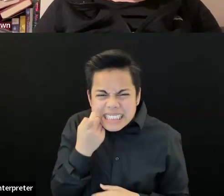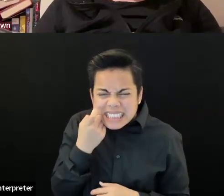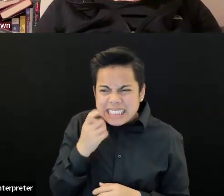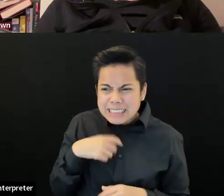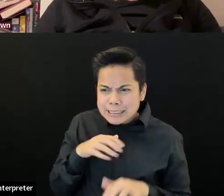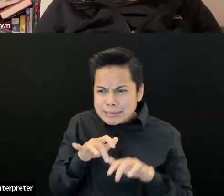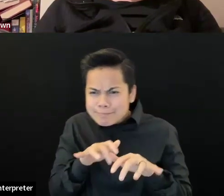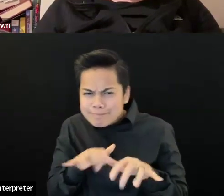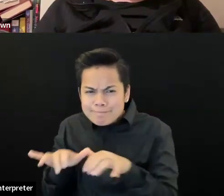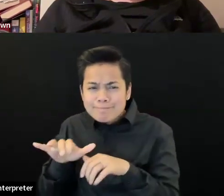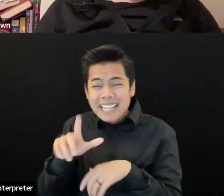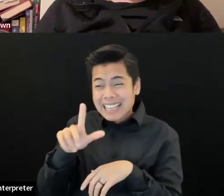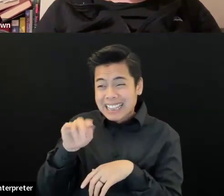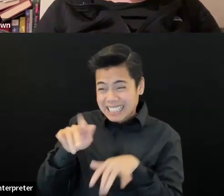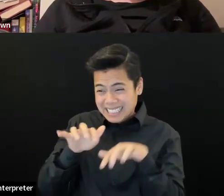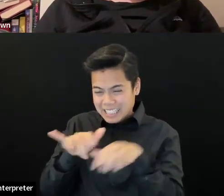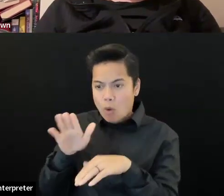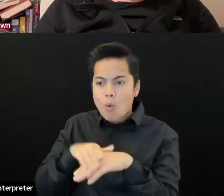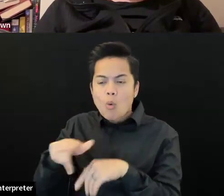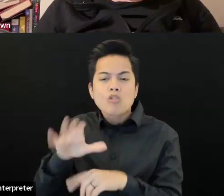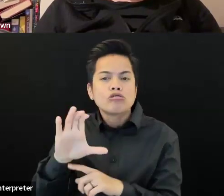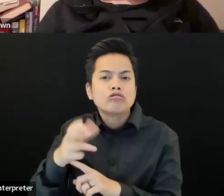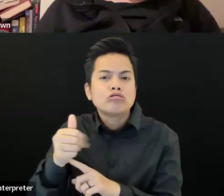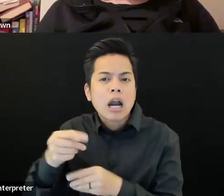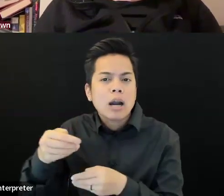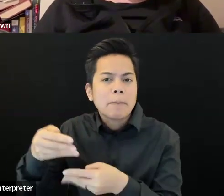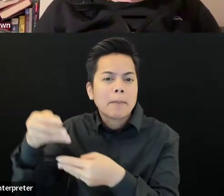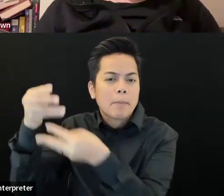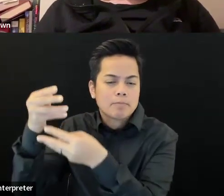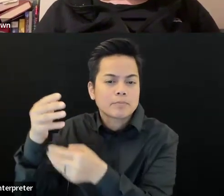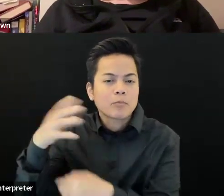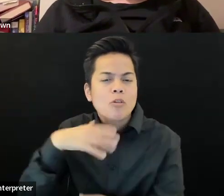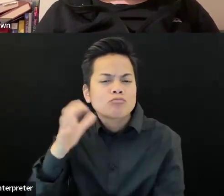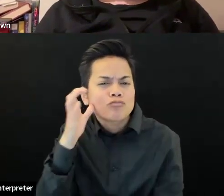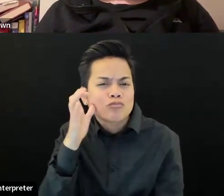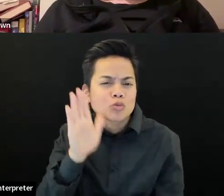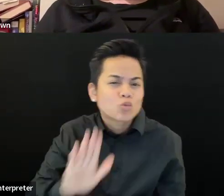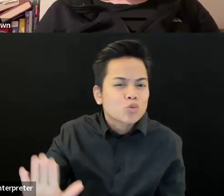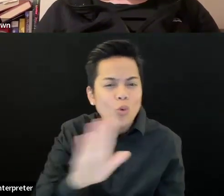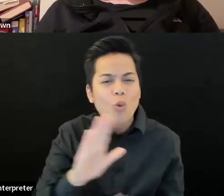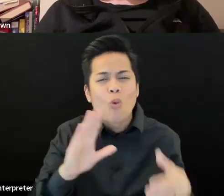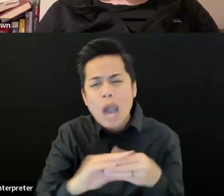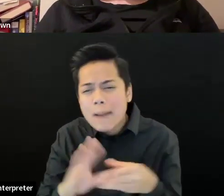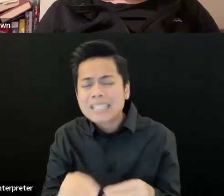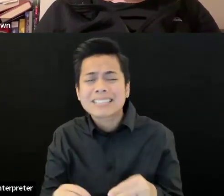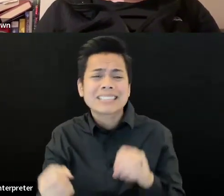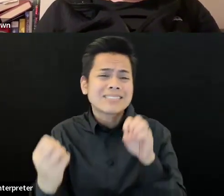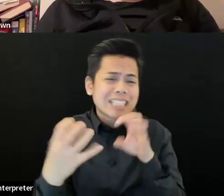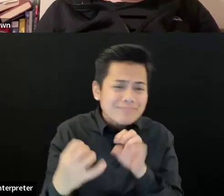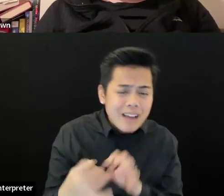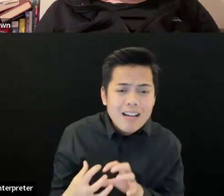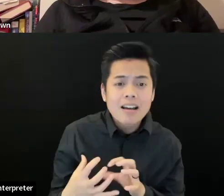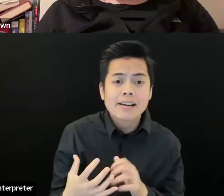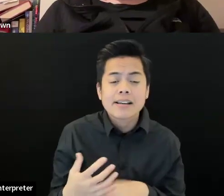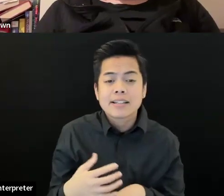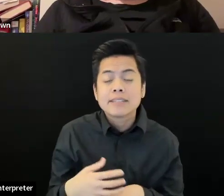Thank you all so much for spending this time with us. We are so grateful and we look forward to just so many more opportunities to